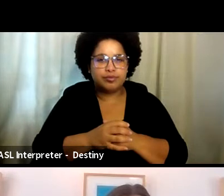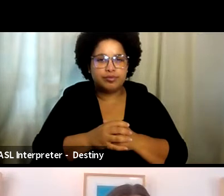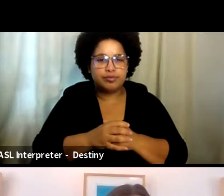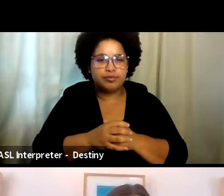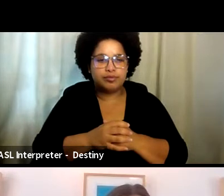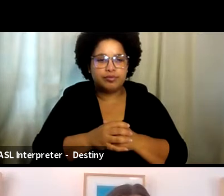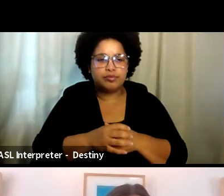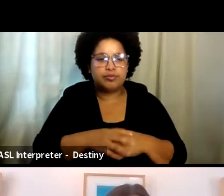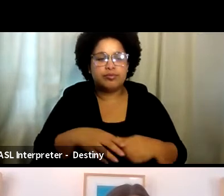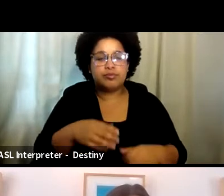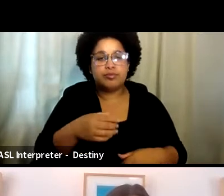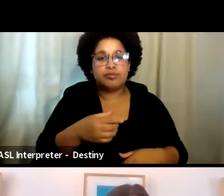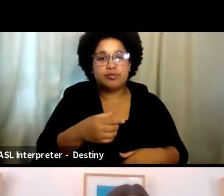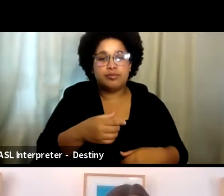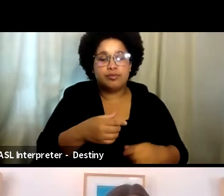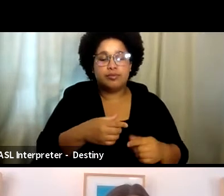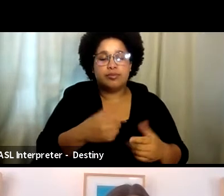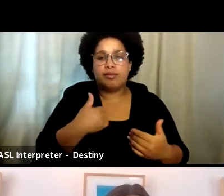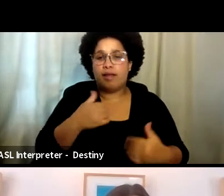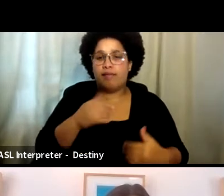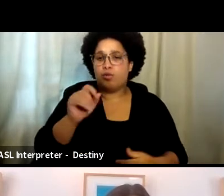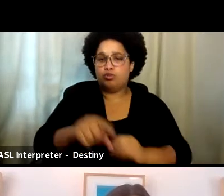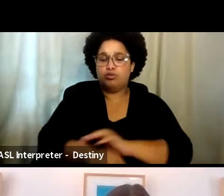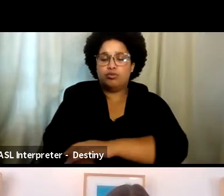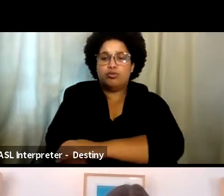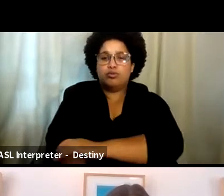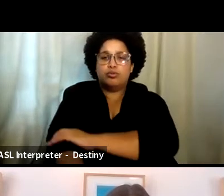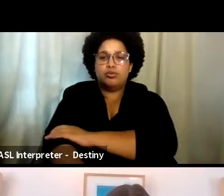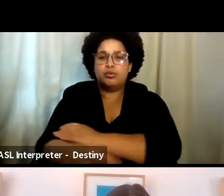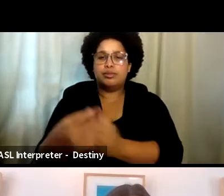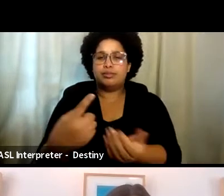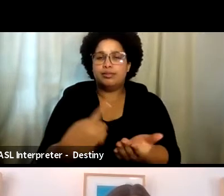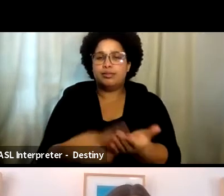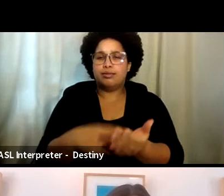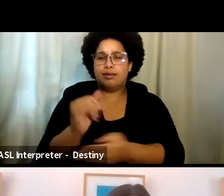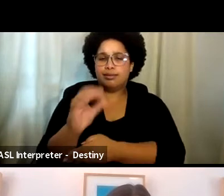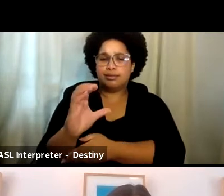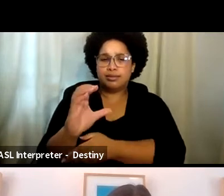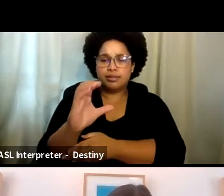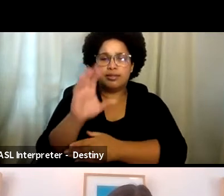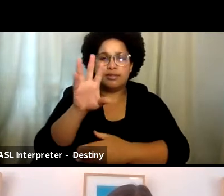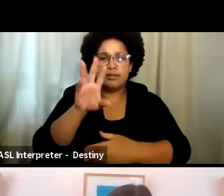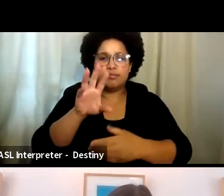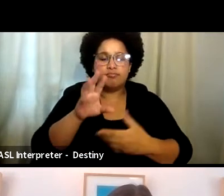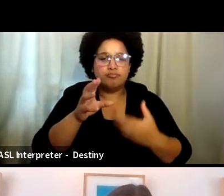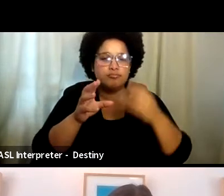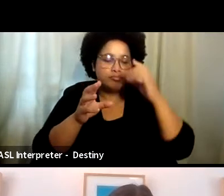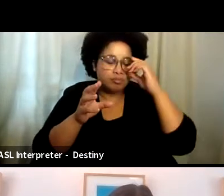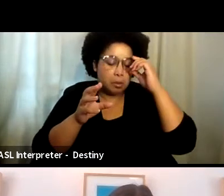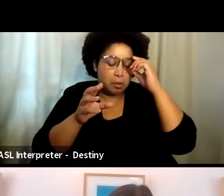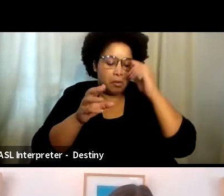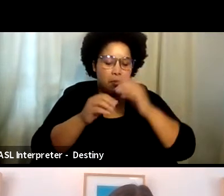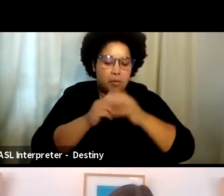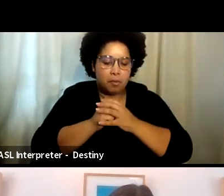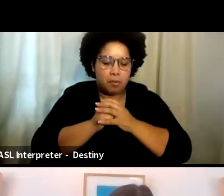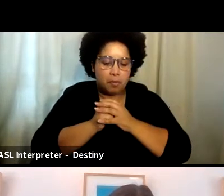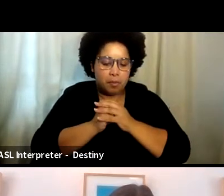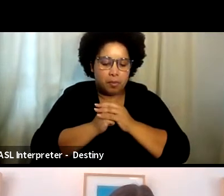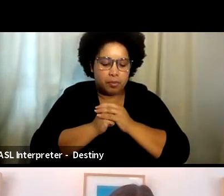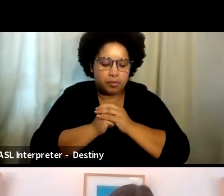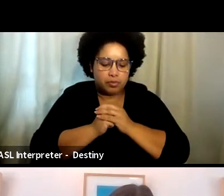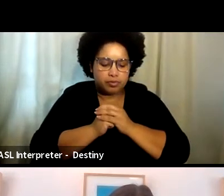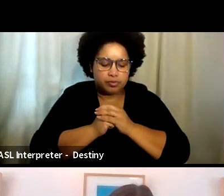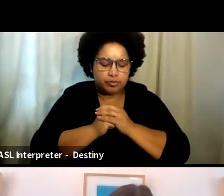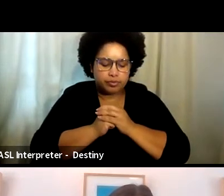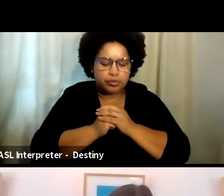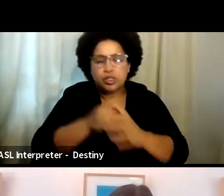I have a question because, you know, we talk about the intimacy coordinator and being in this moment, but, you know, talk